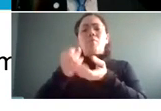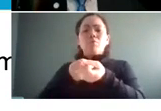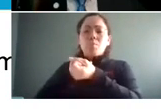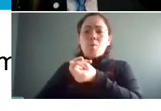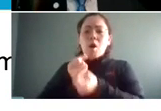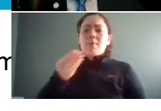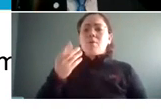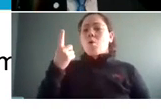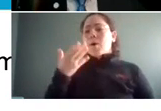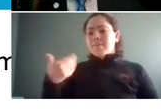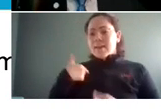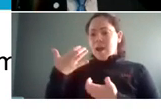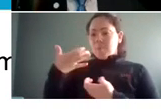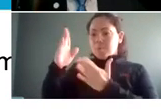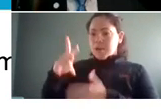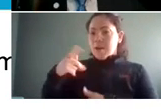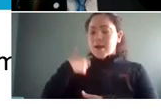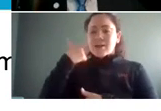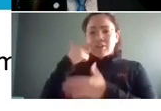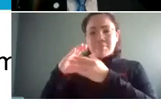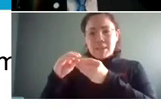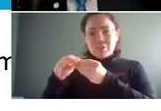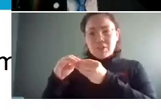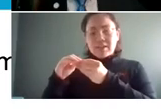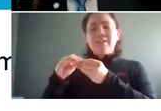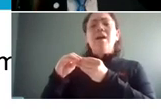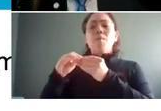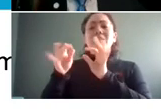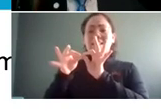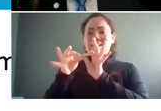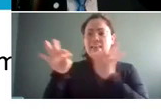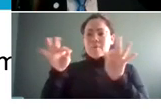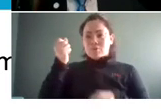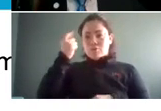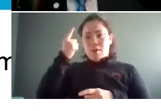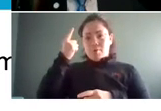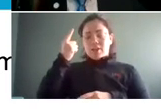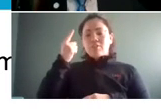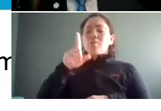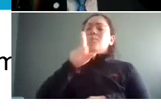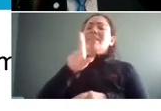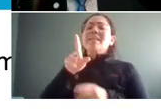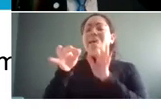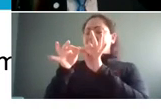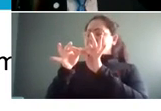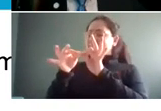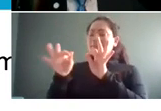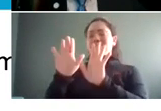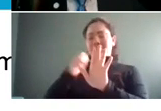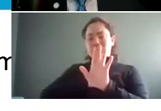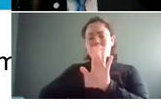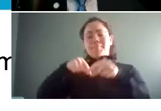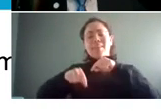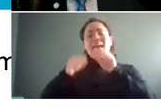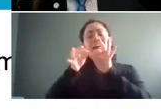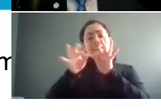i like to bring up that i kind of mentioned in the last slide was that language comprehensive or language is truly language comprehensive is